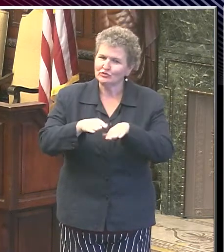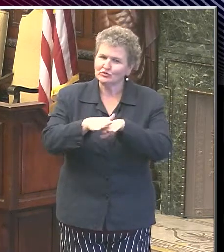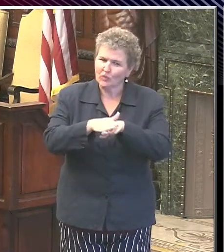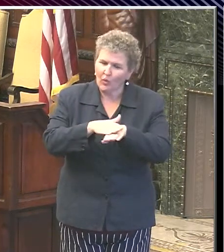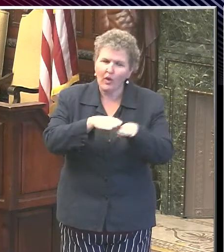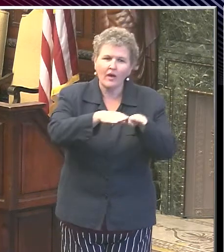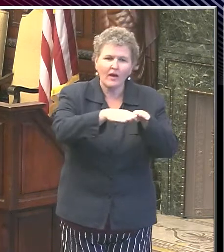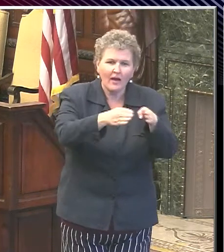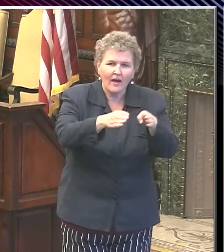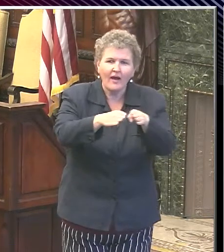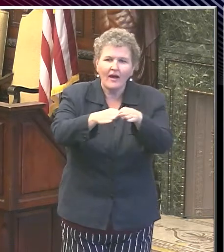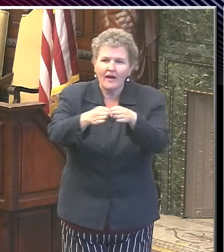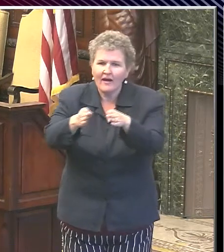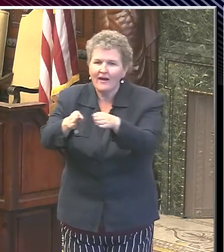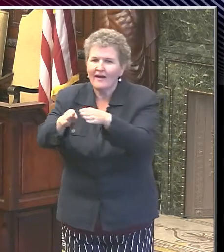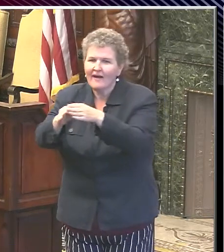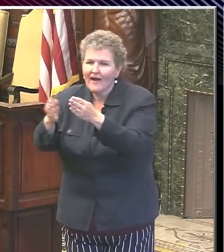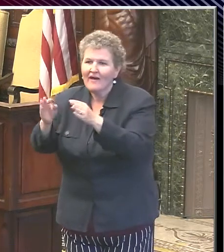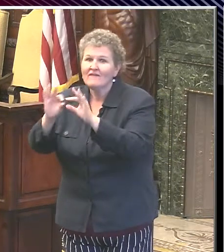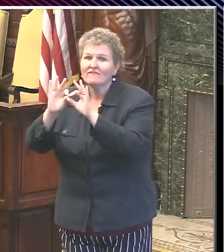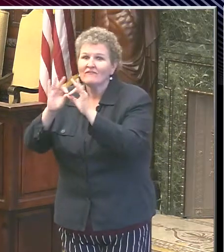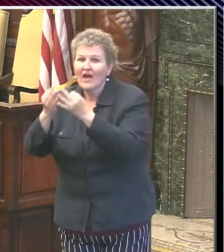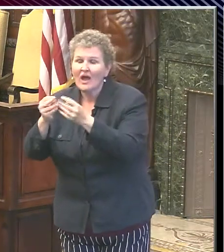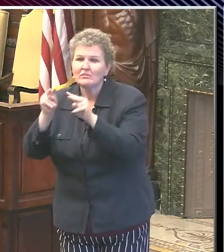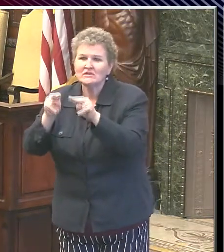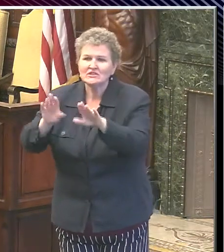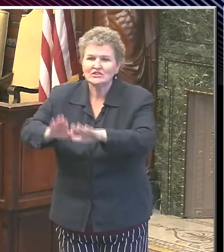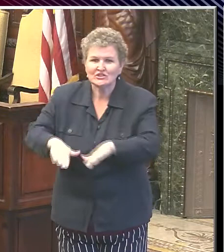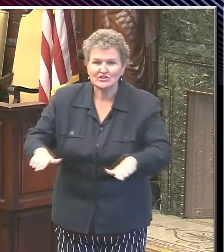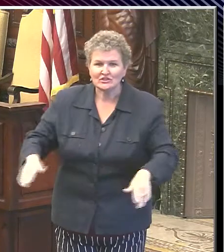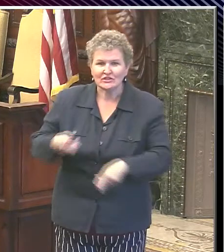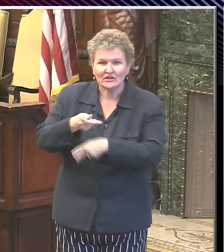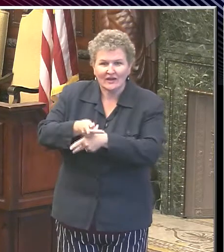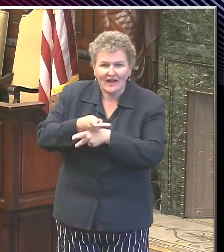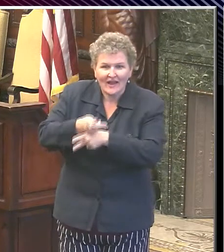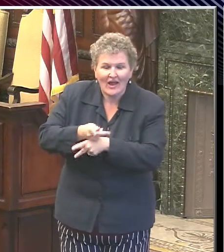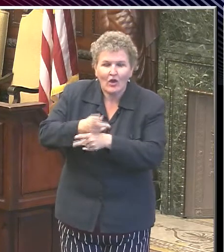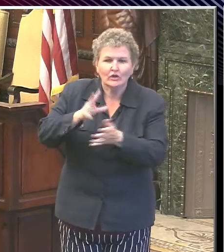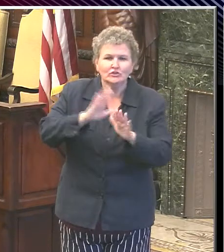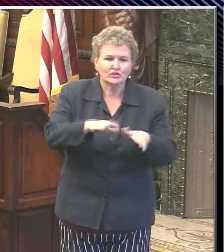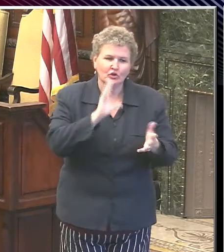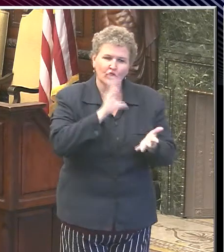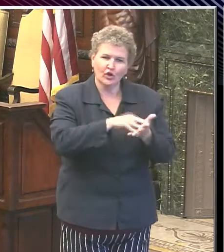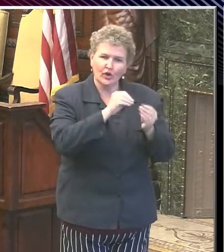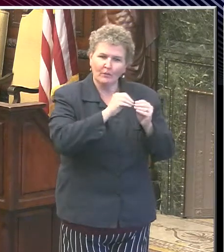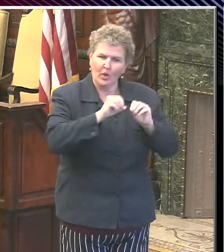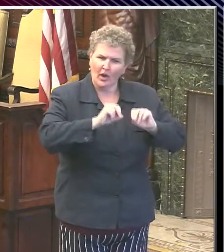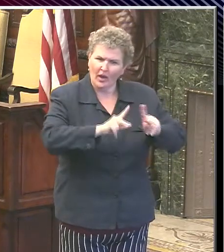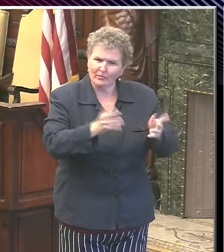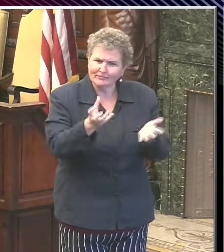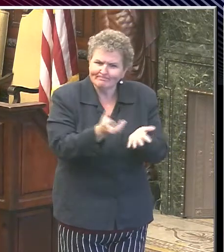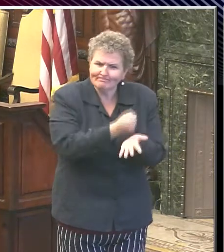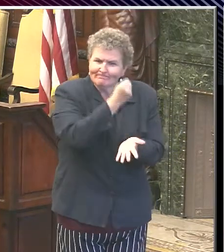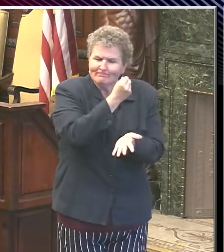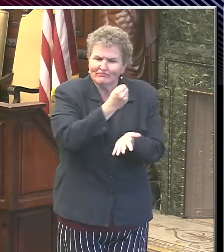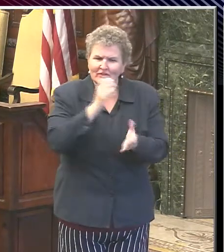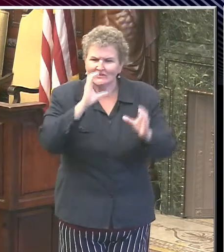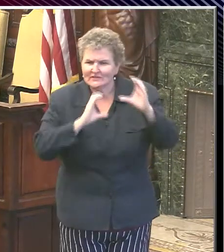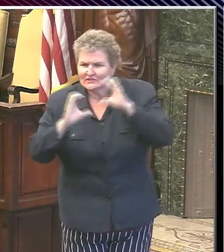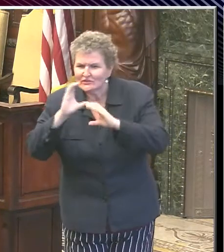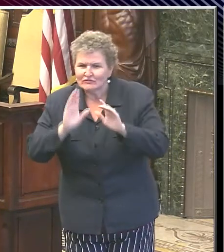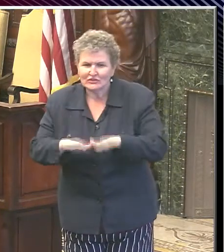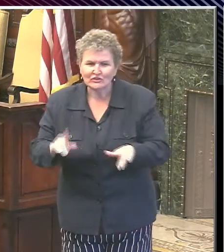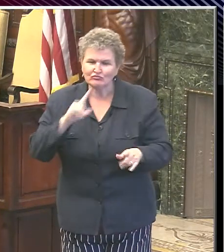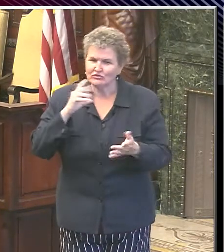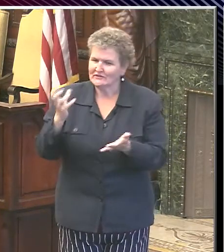know that many families are looking for child care and quality learning opportunities for their children. All children deserve to have great early